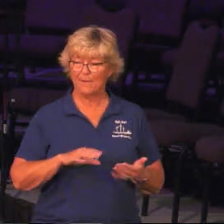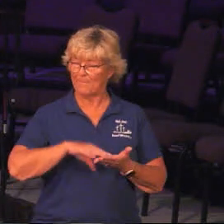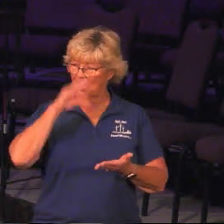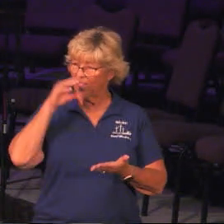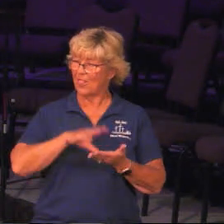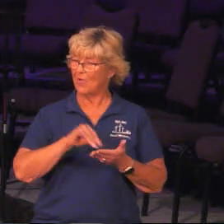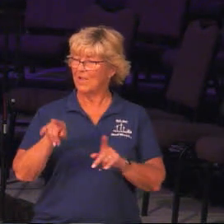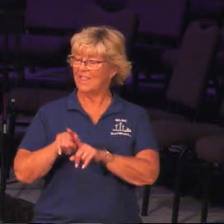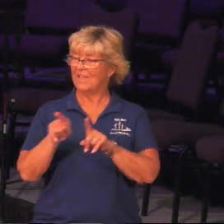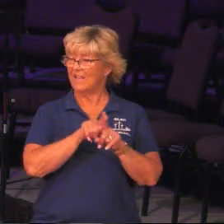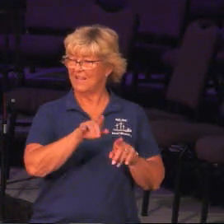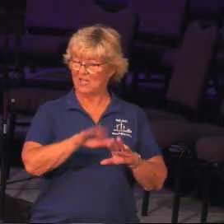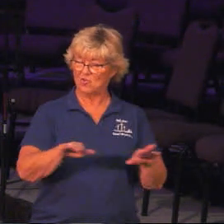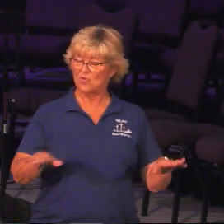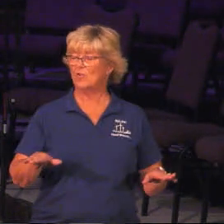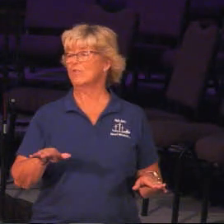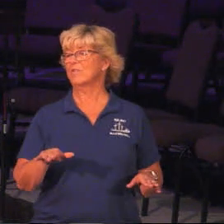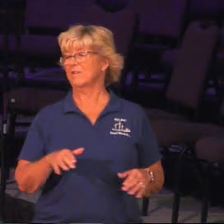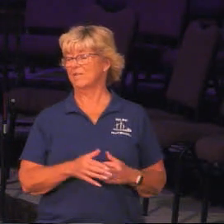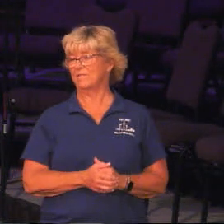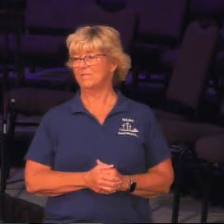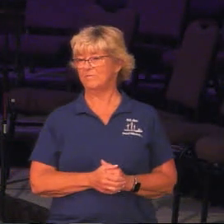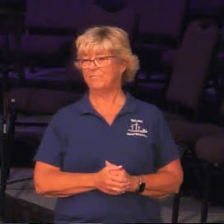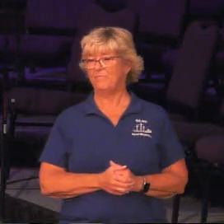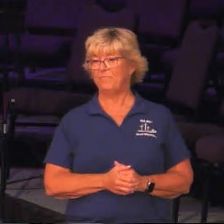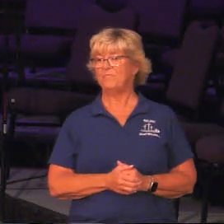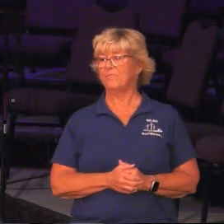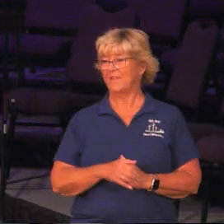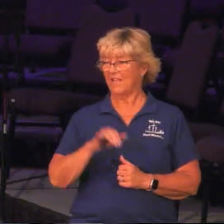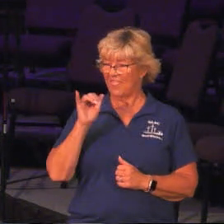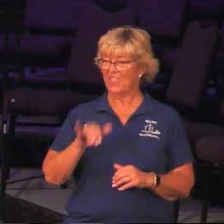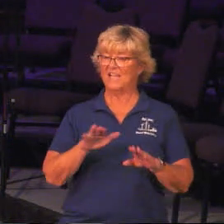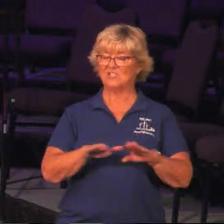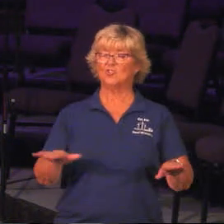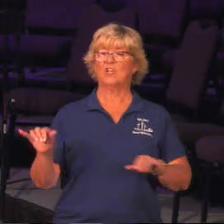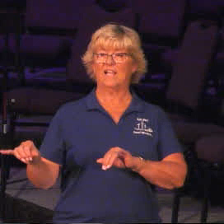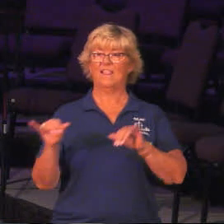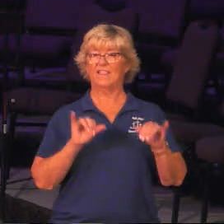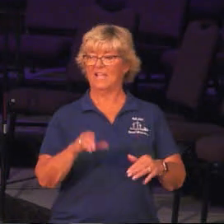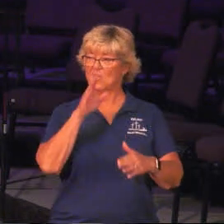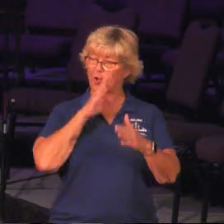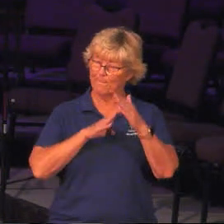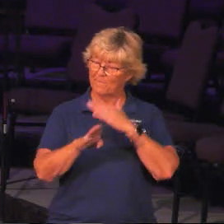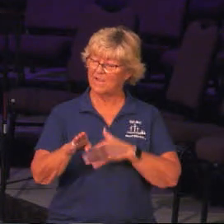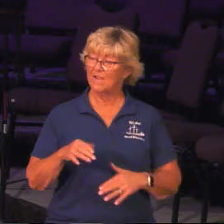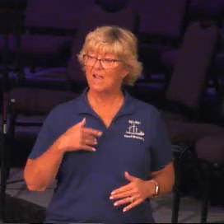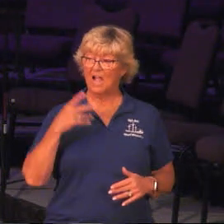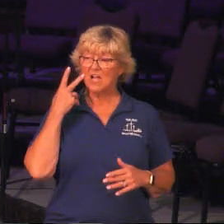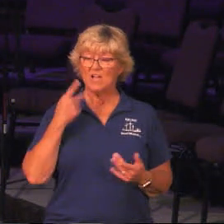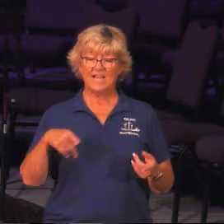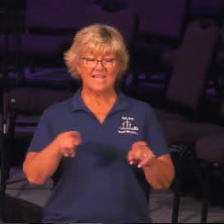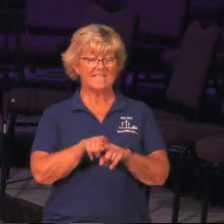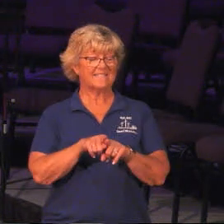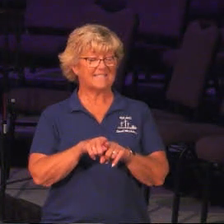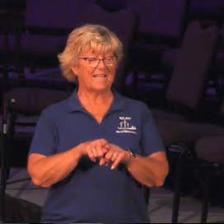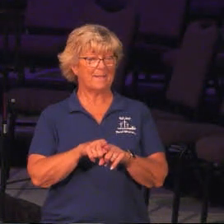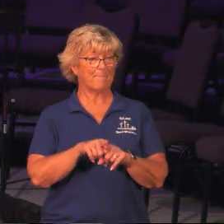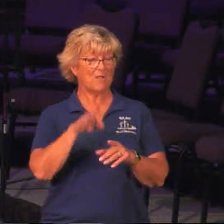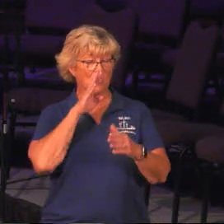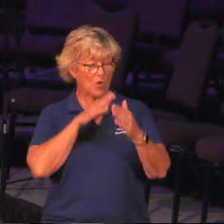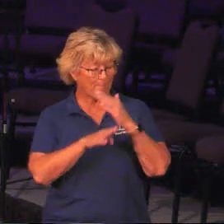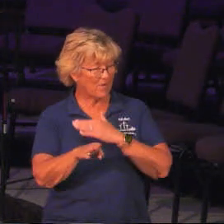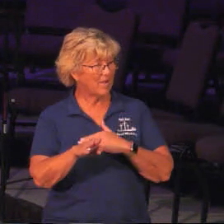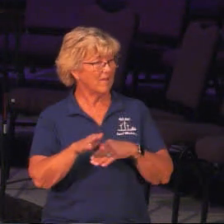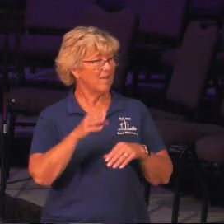the great mystery into which we were born. That's childlike humility. I saw the same childlike humility, as I